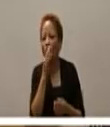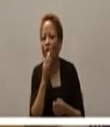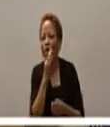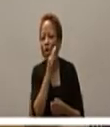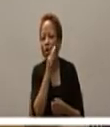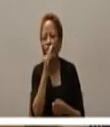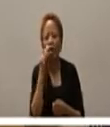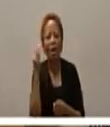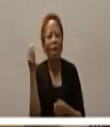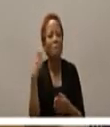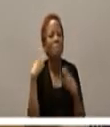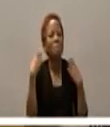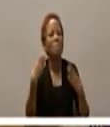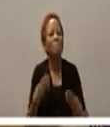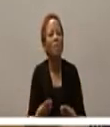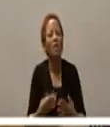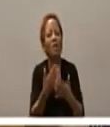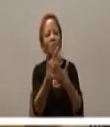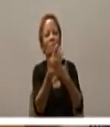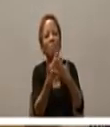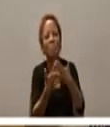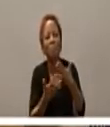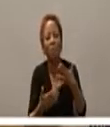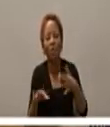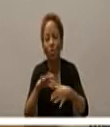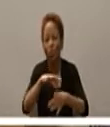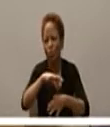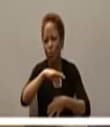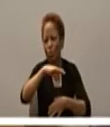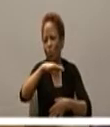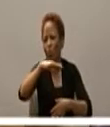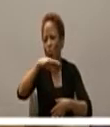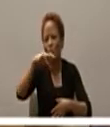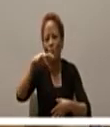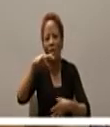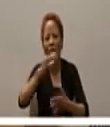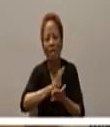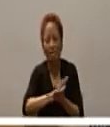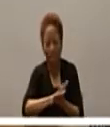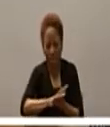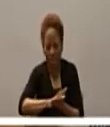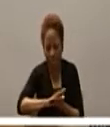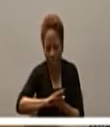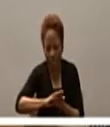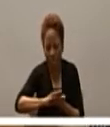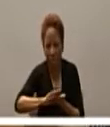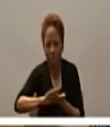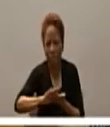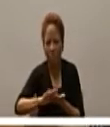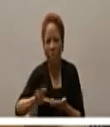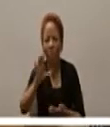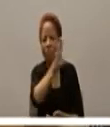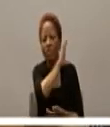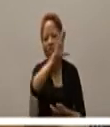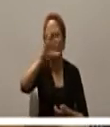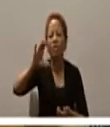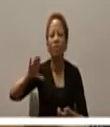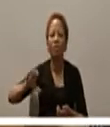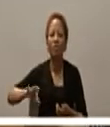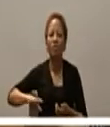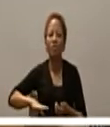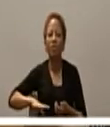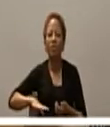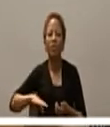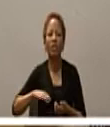and blood soul and divinity of Christ under the appearances of bread and wine I mean that that teaching I mean Christ